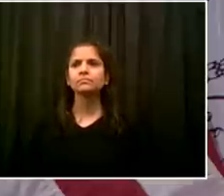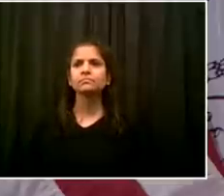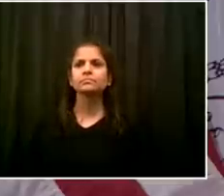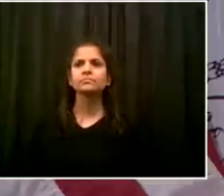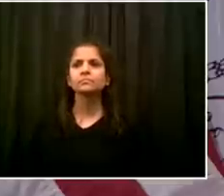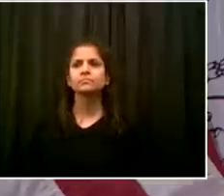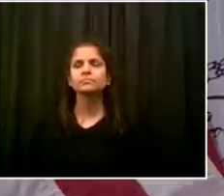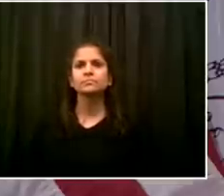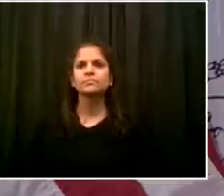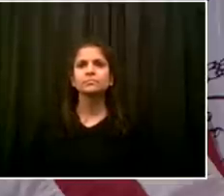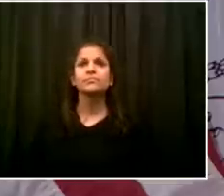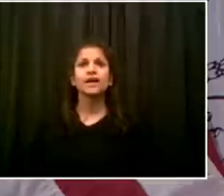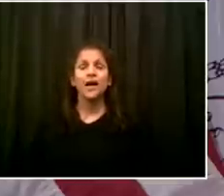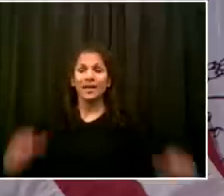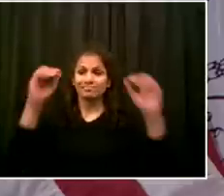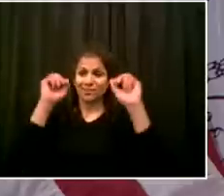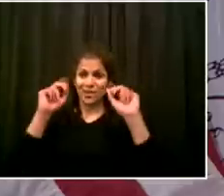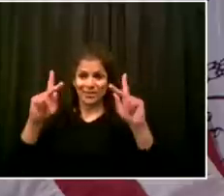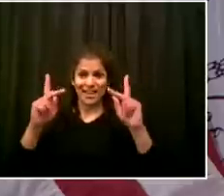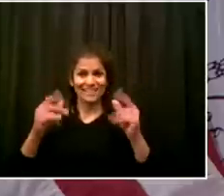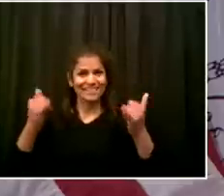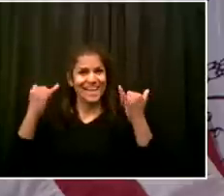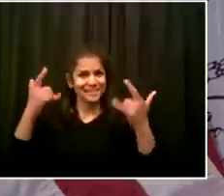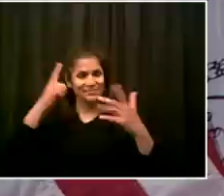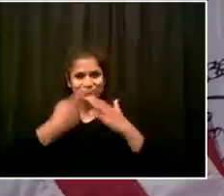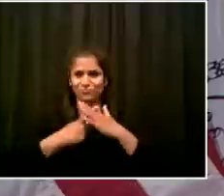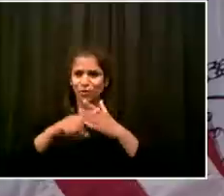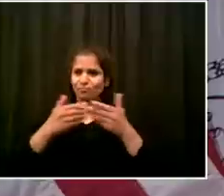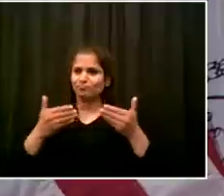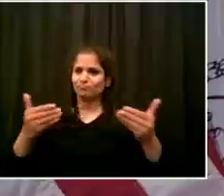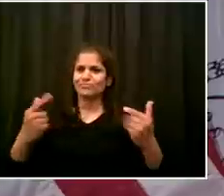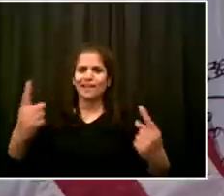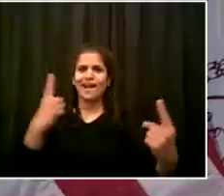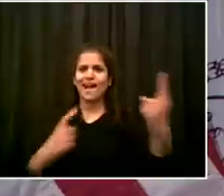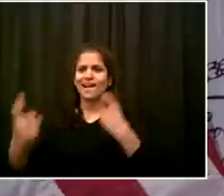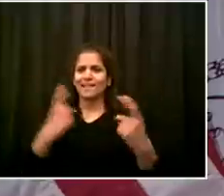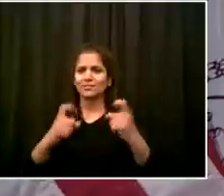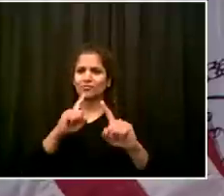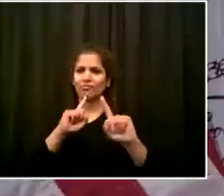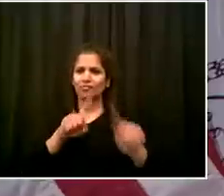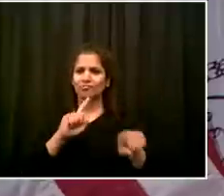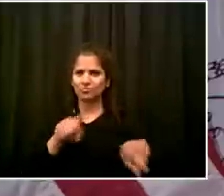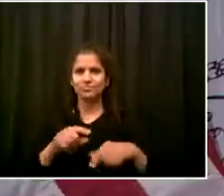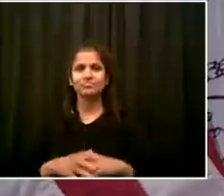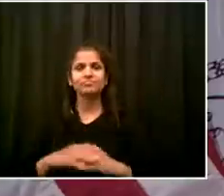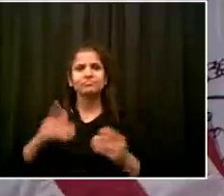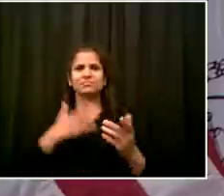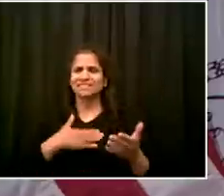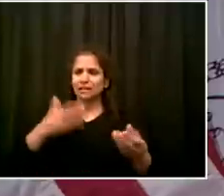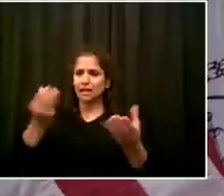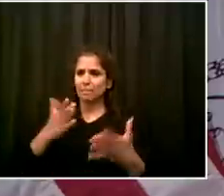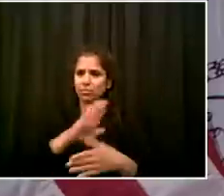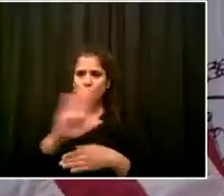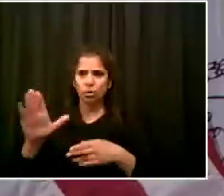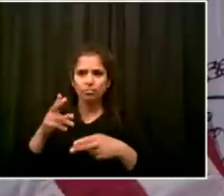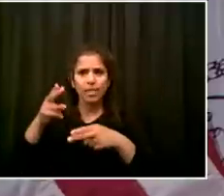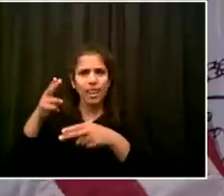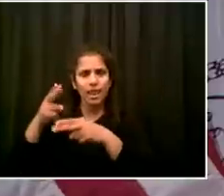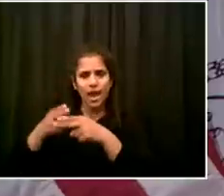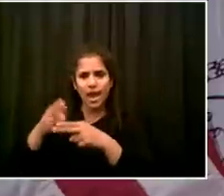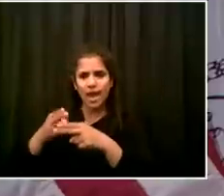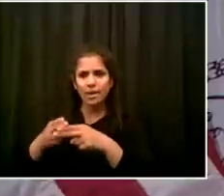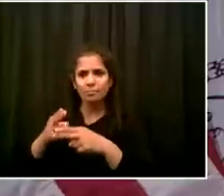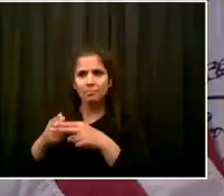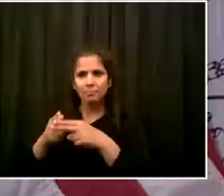Okay, with that, we will turn to our colleagues in the media, and please let me know the name and outlet of